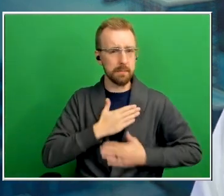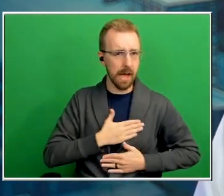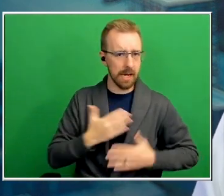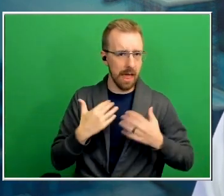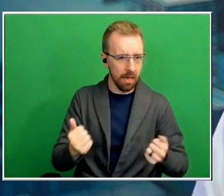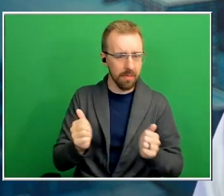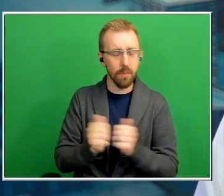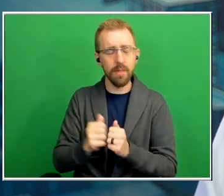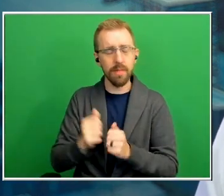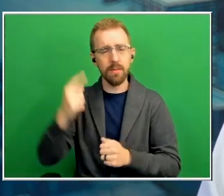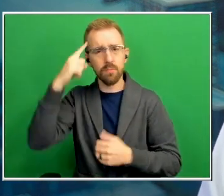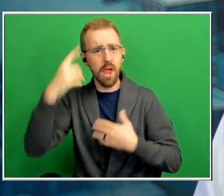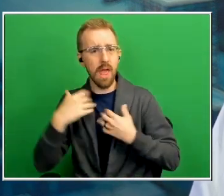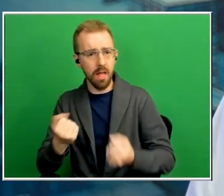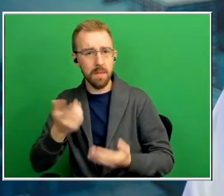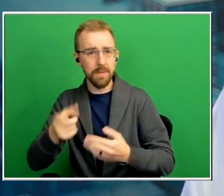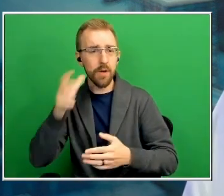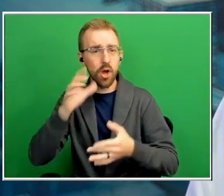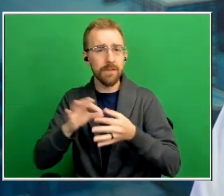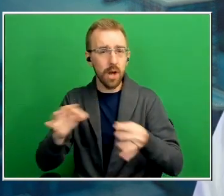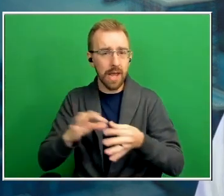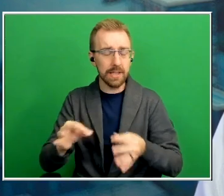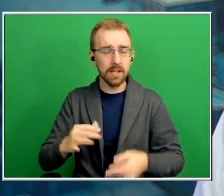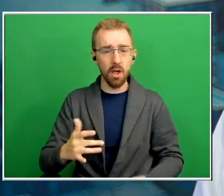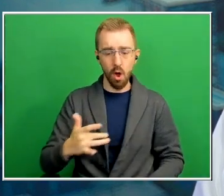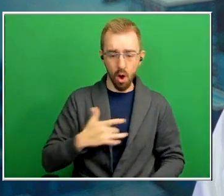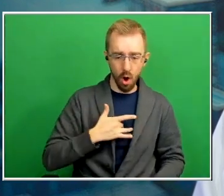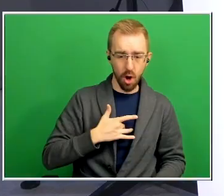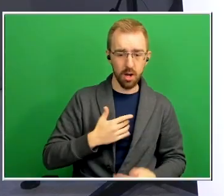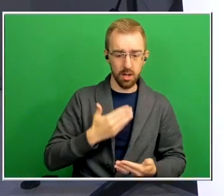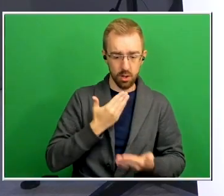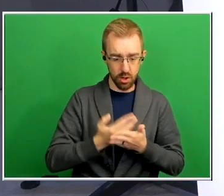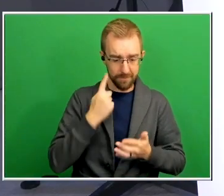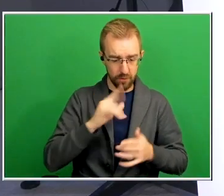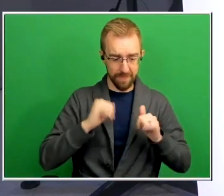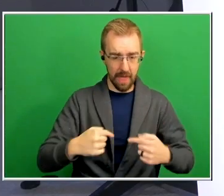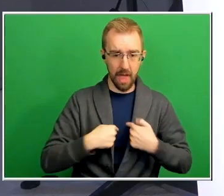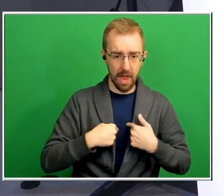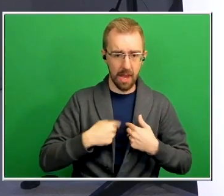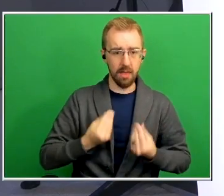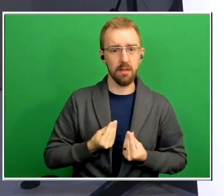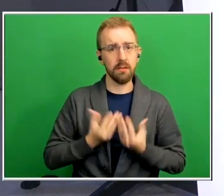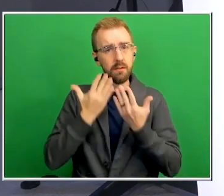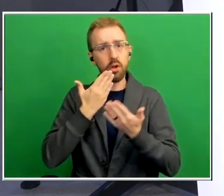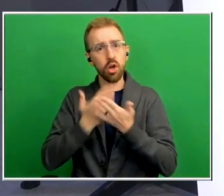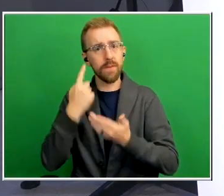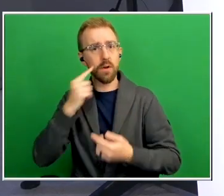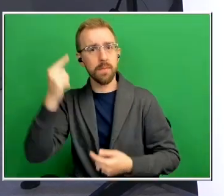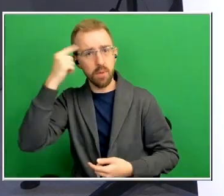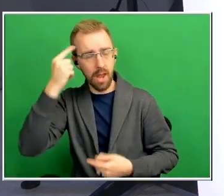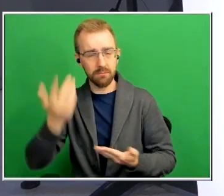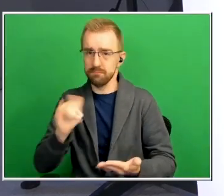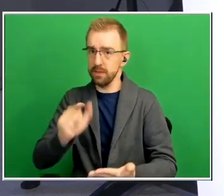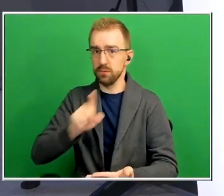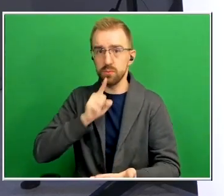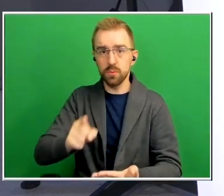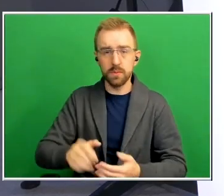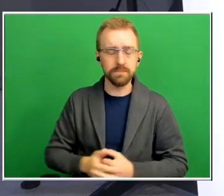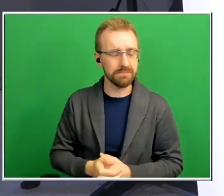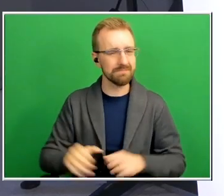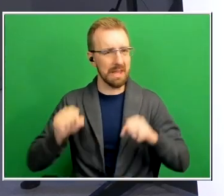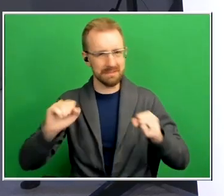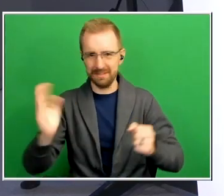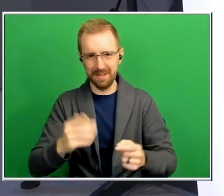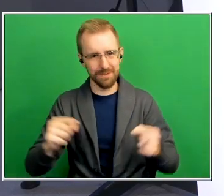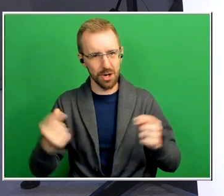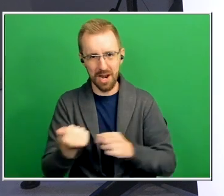heard the phrase what's good for the heart is good for the brain makes sense makes sense yeah a little exercise never hurt anyone but we're going to talk more about this